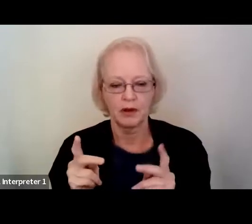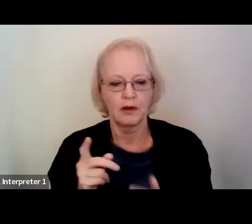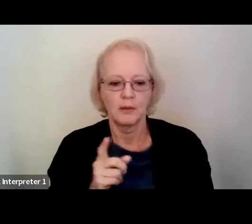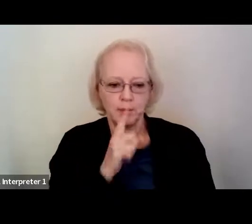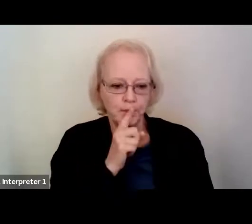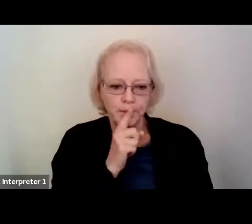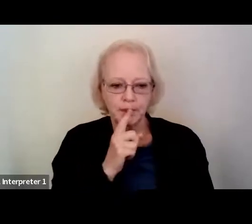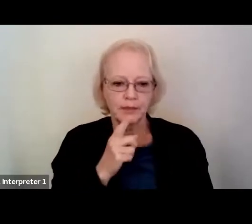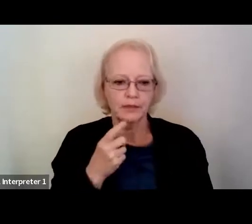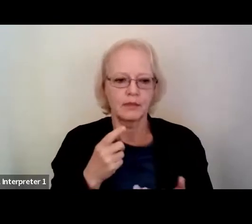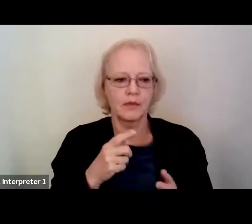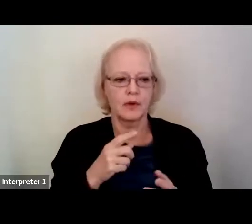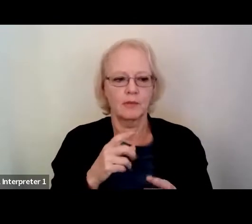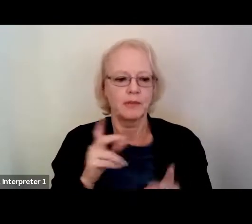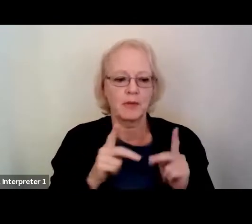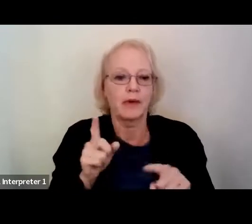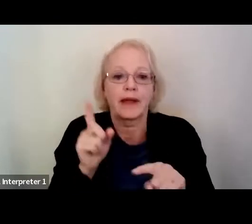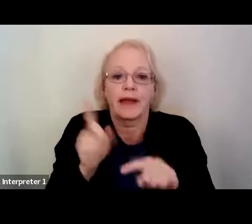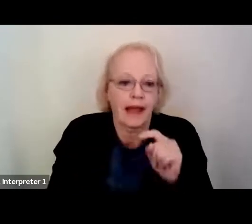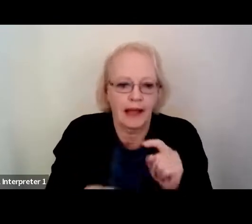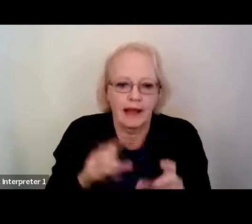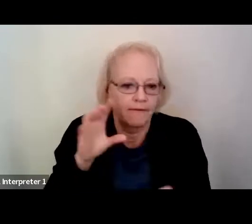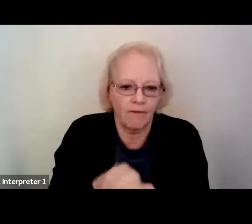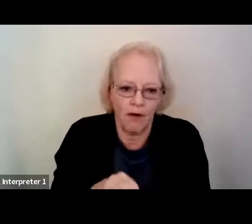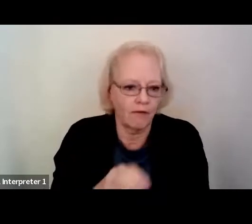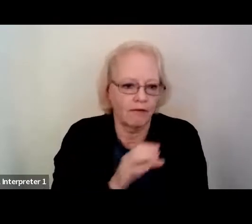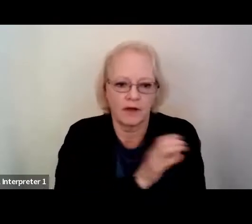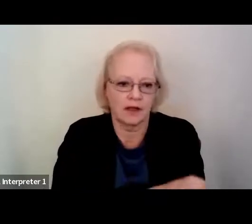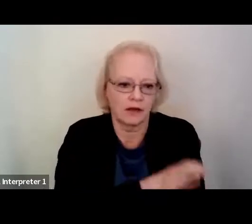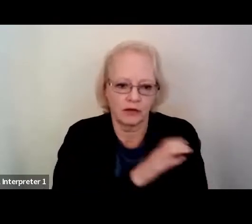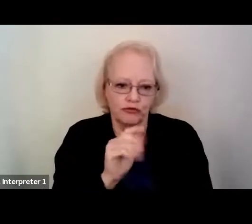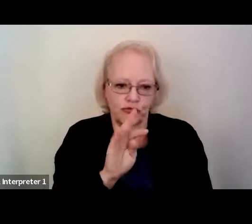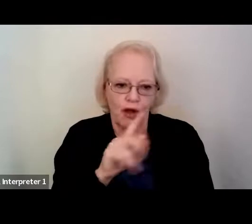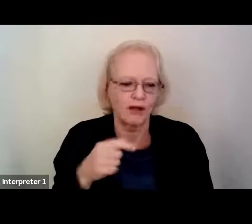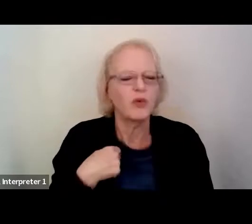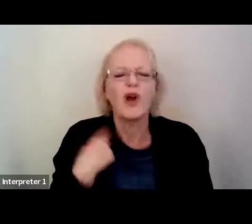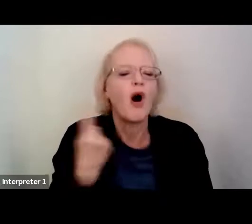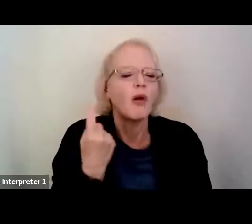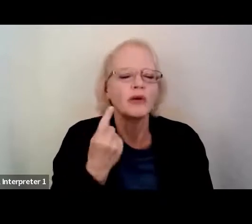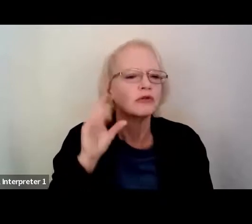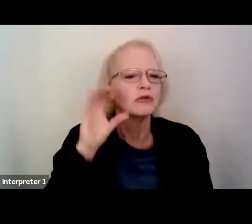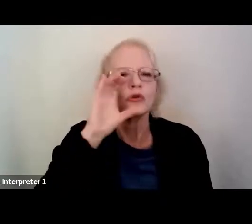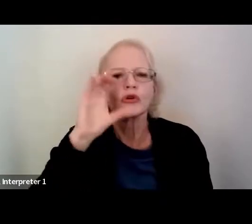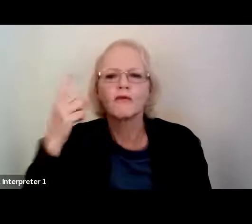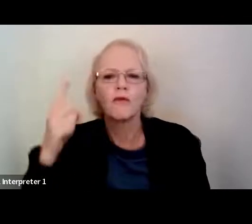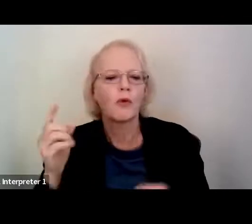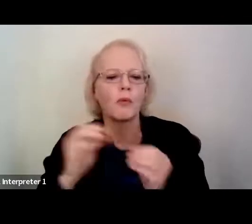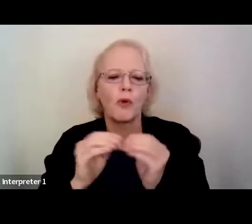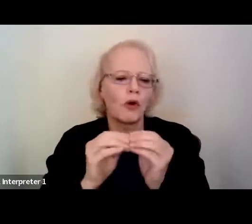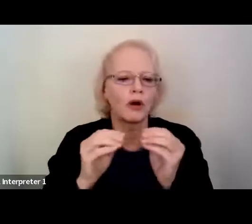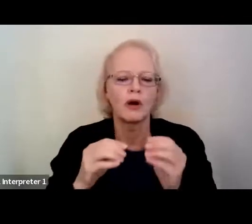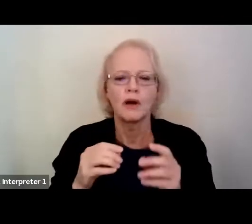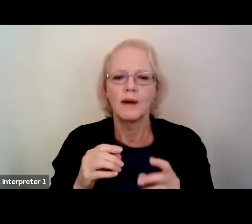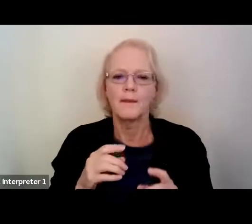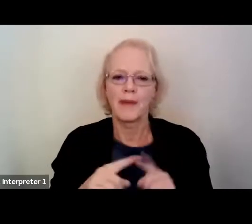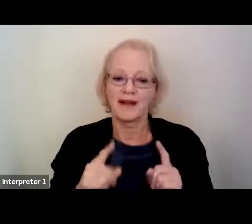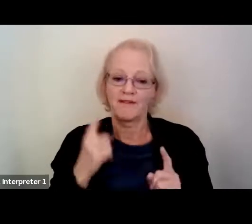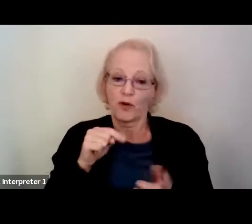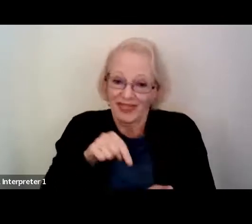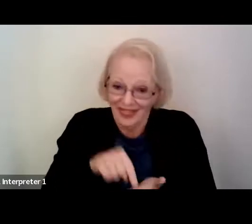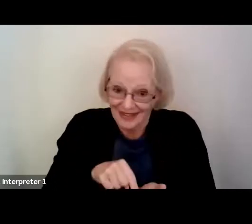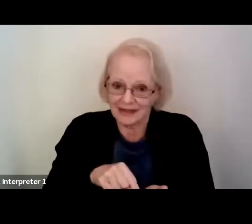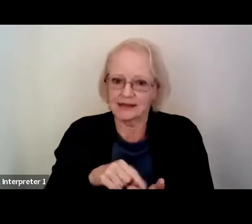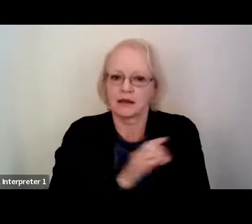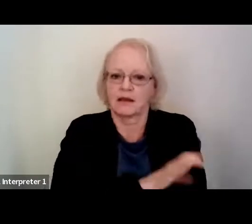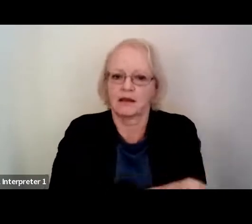room for other people to be involved in trial. We're always looking for more participants. But that's just the way that this trial is set up right now. We